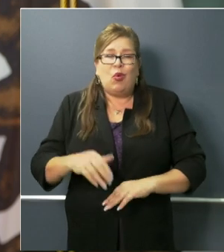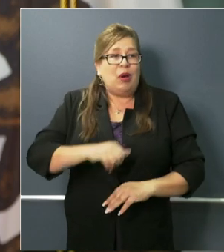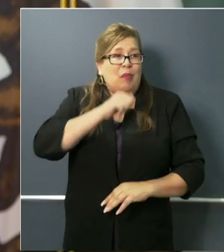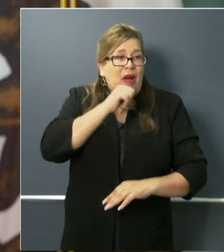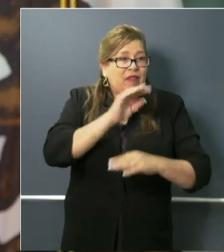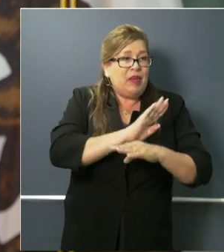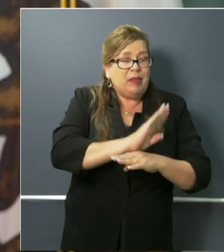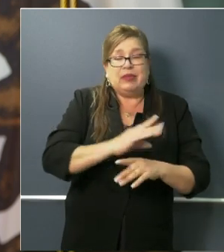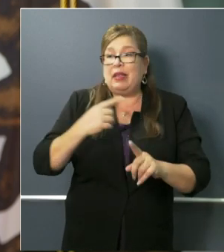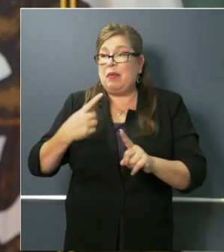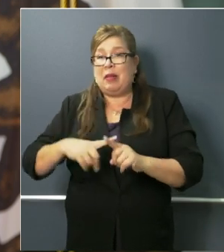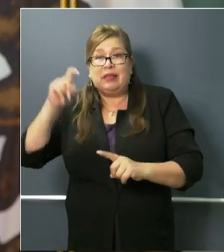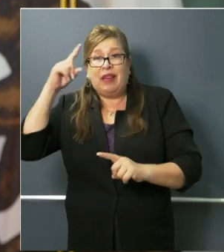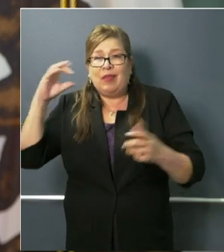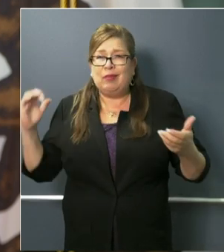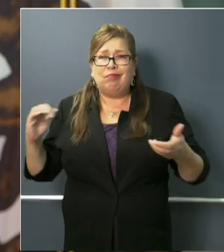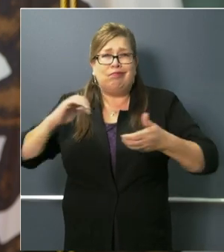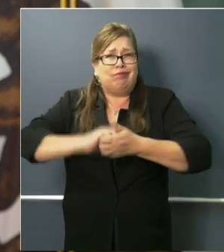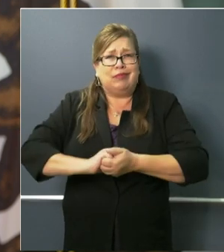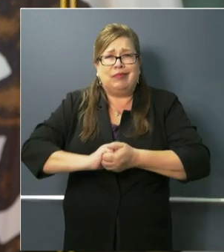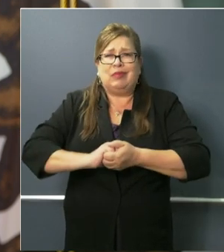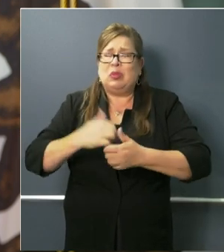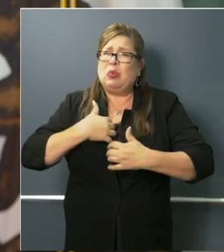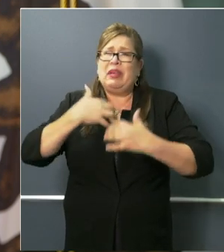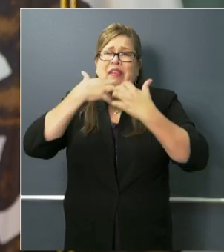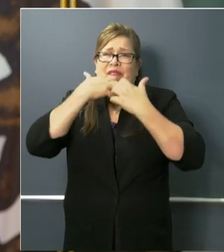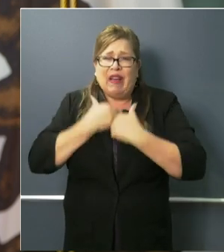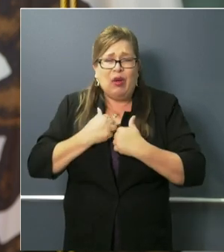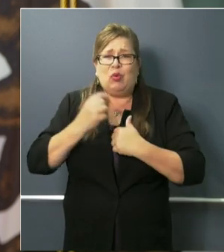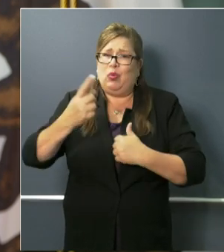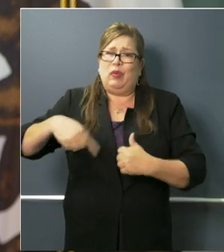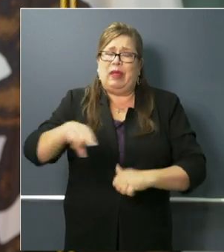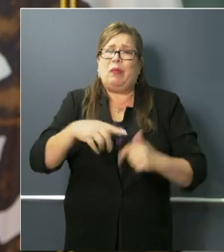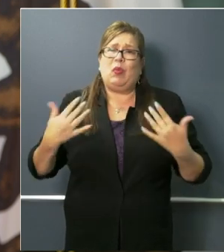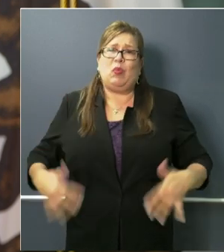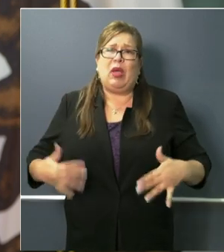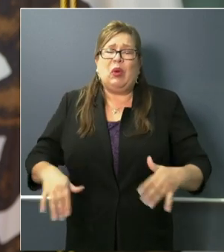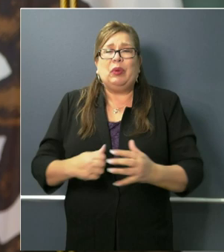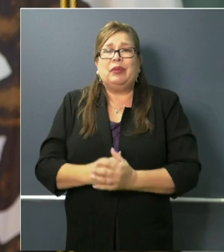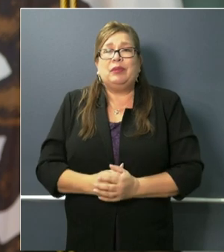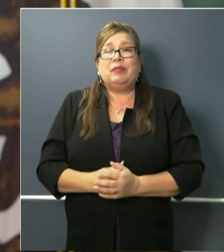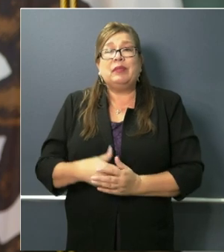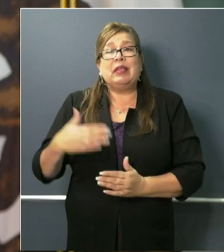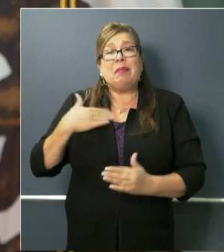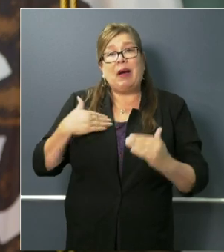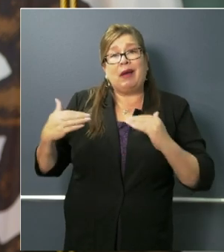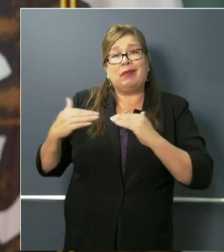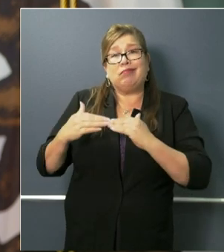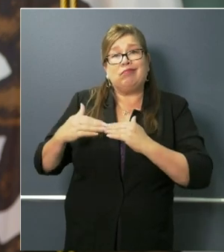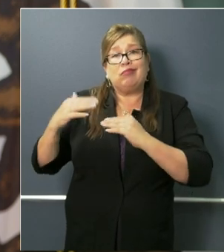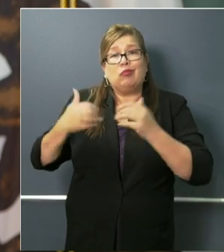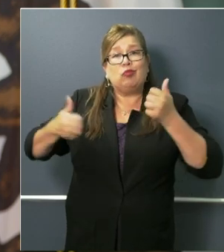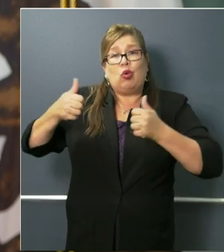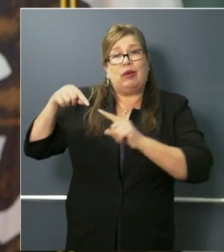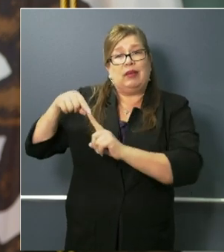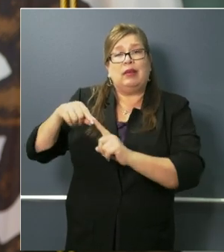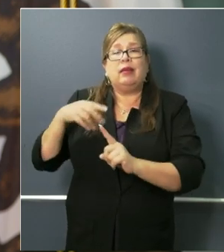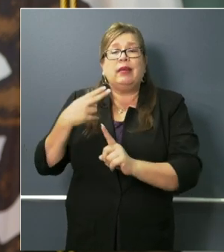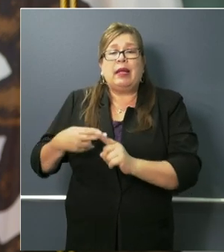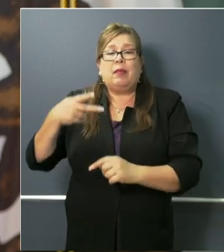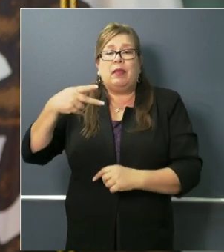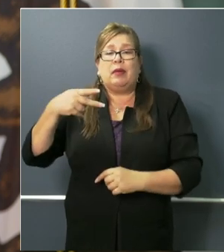private entities is incredibly valued, and we're doing this side-by-side. My co-chair is Paul Markovich from Blue Shield, who has